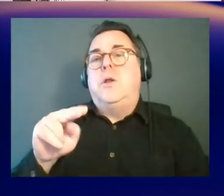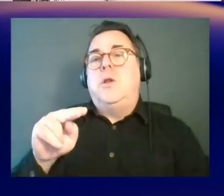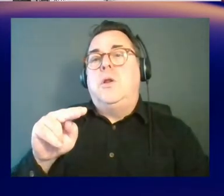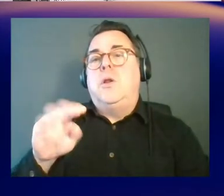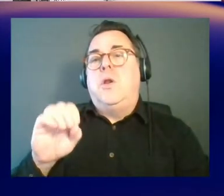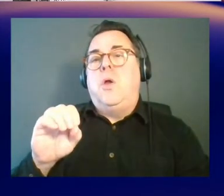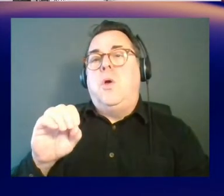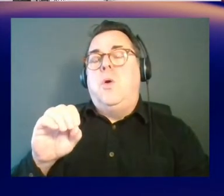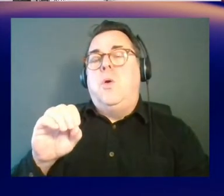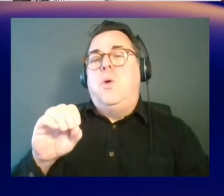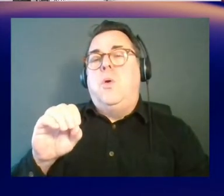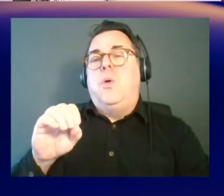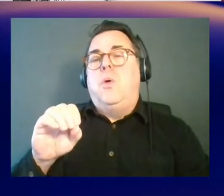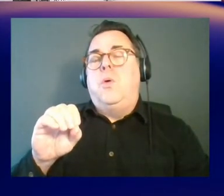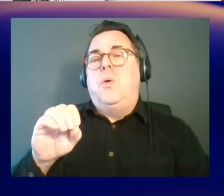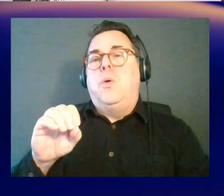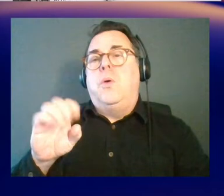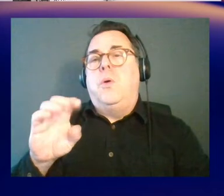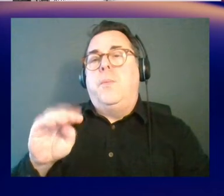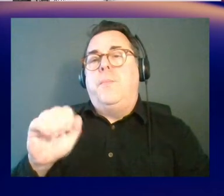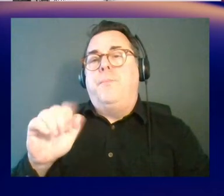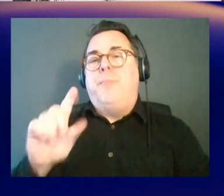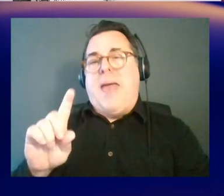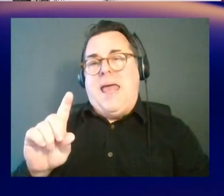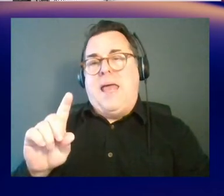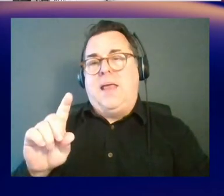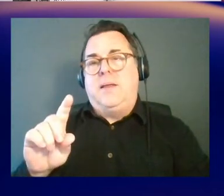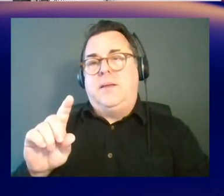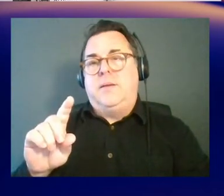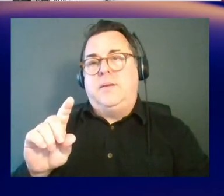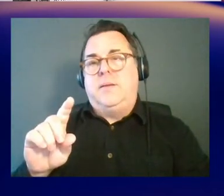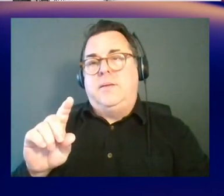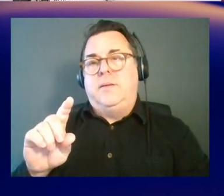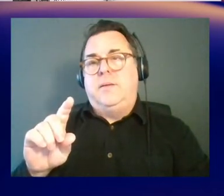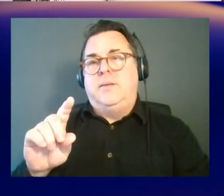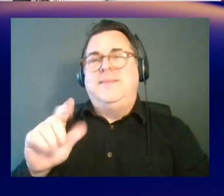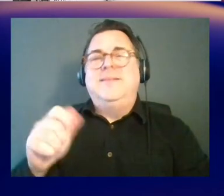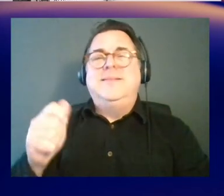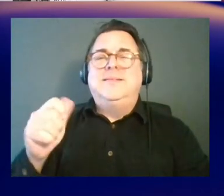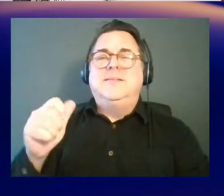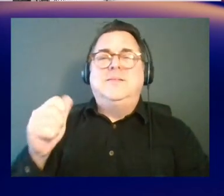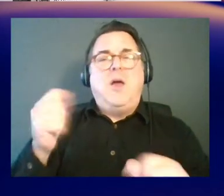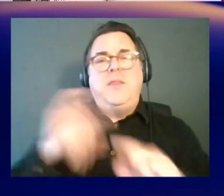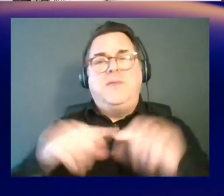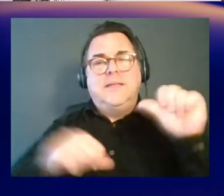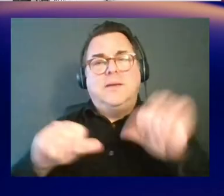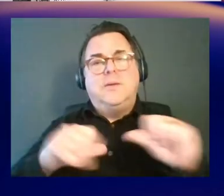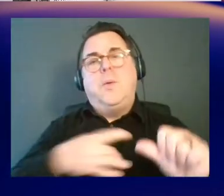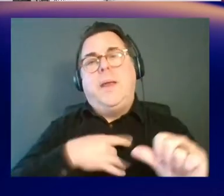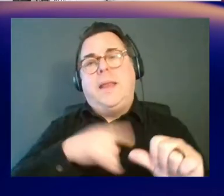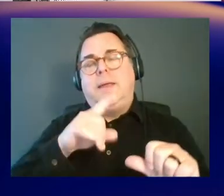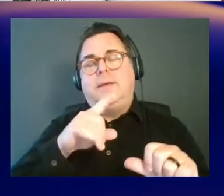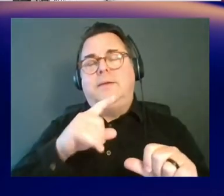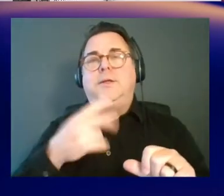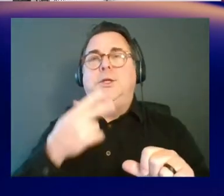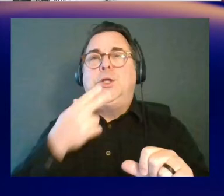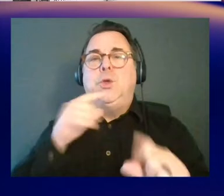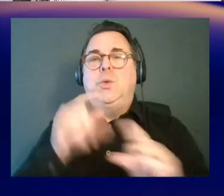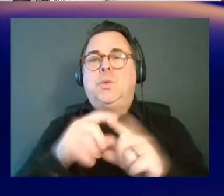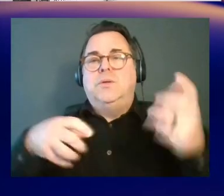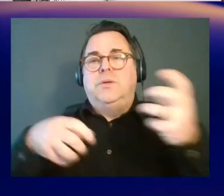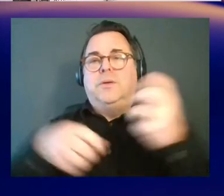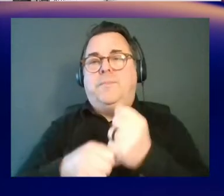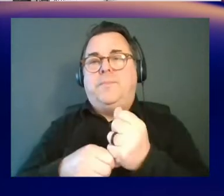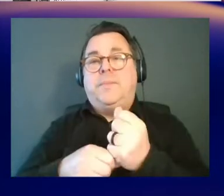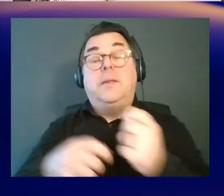G-N-O. M-A-D. M-A-D. One thing about, I think, every science is that we like really cute acronyms. So, NOMAD stands for Genome